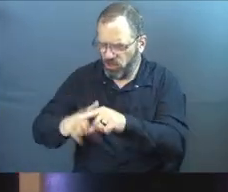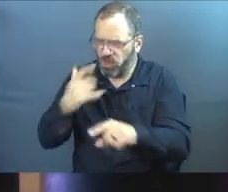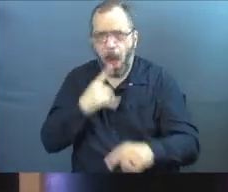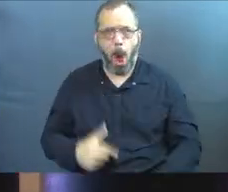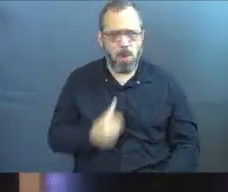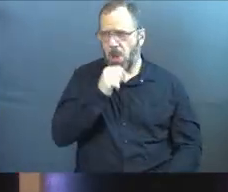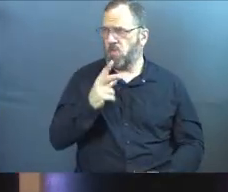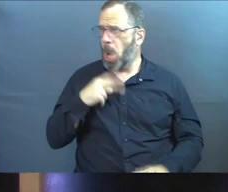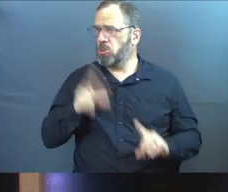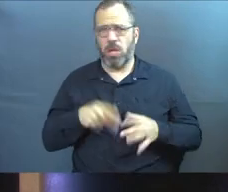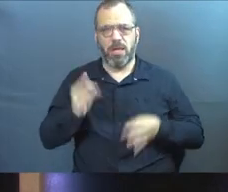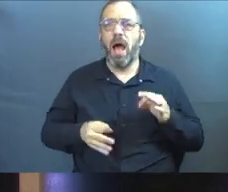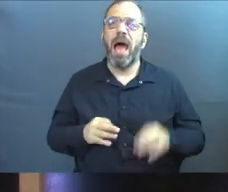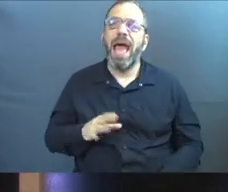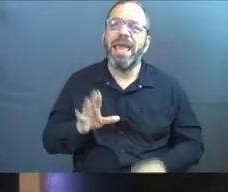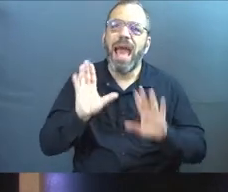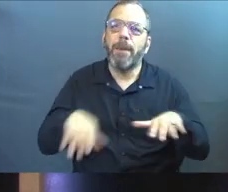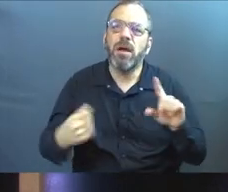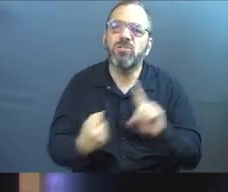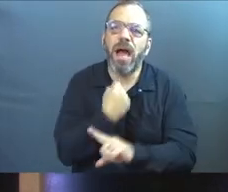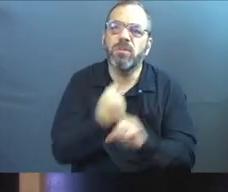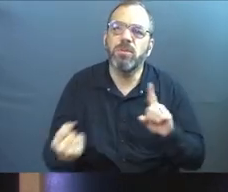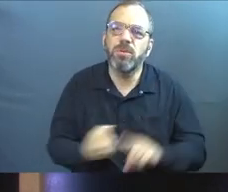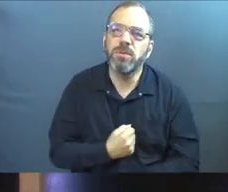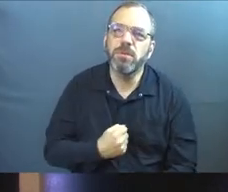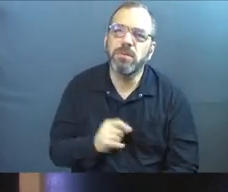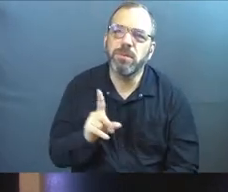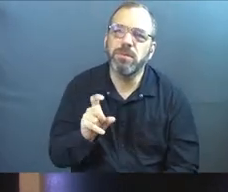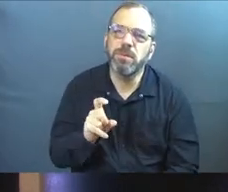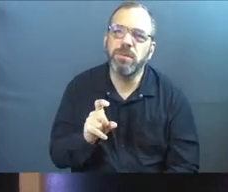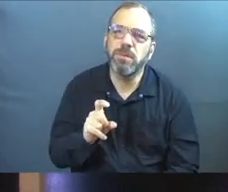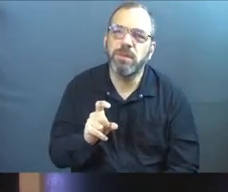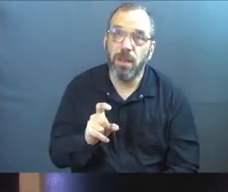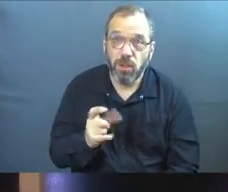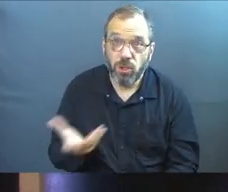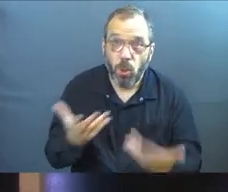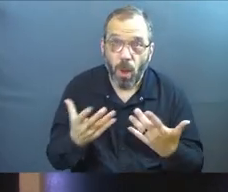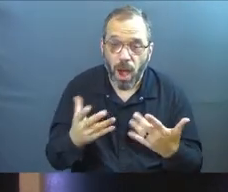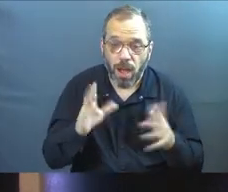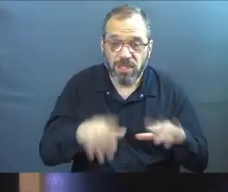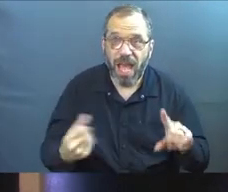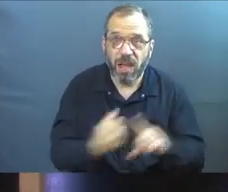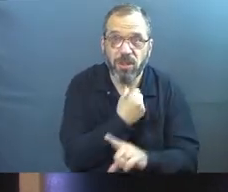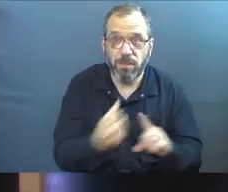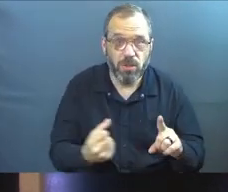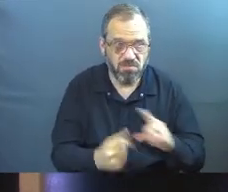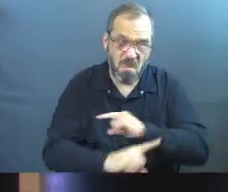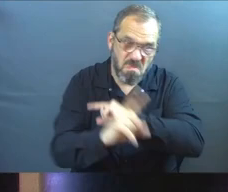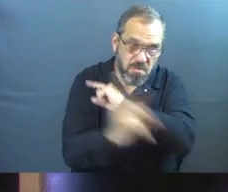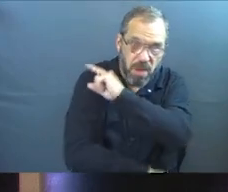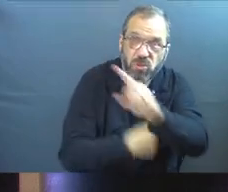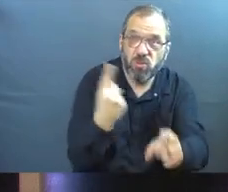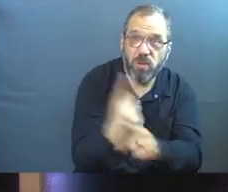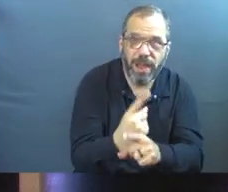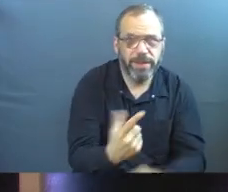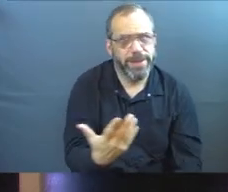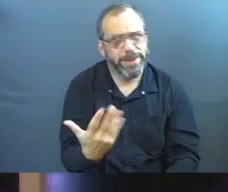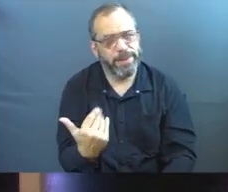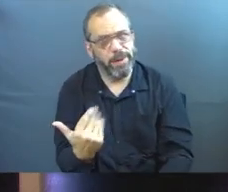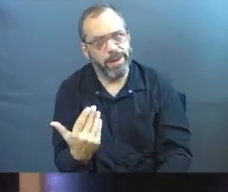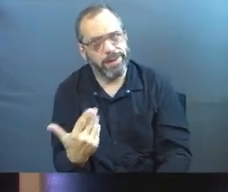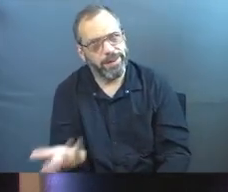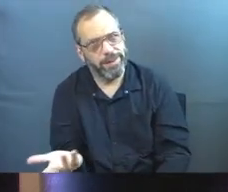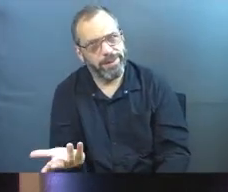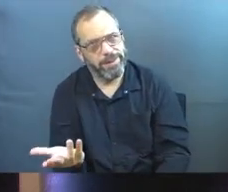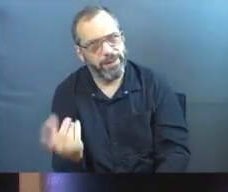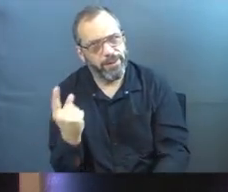not judging. Well, what about child abuse for a second? Don't we want child abusers to get dealt with? Come on, somebody.